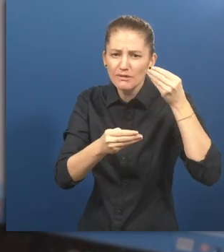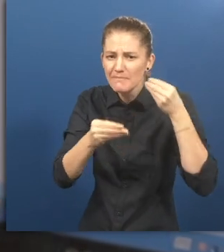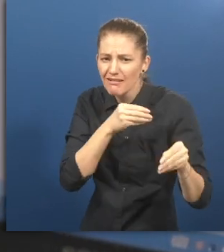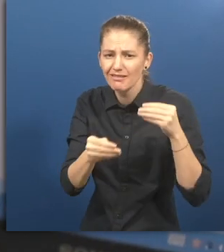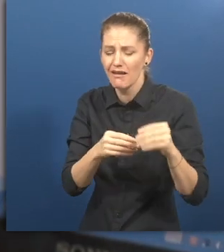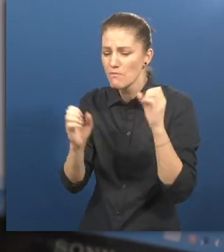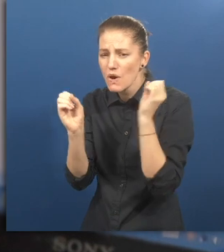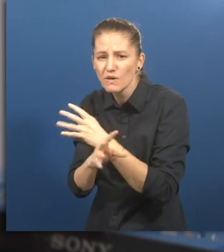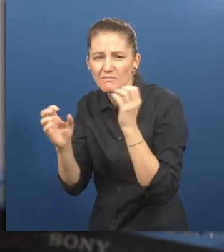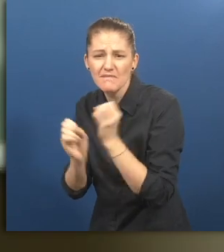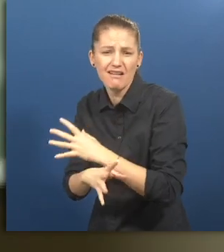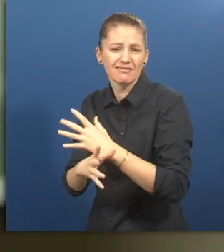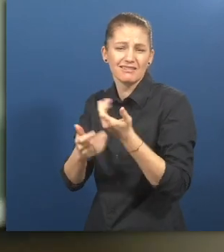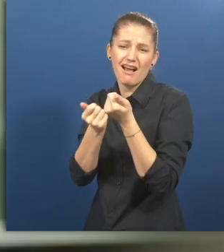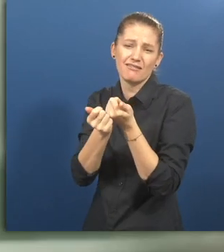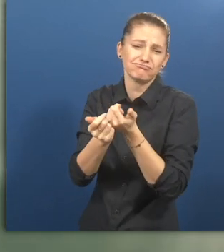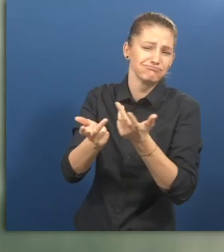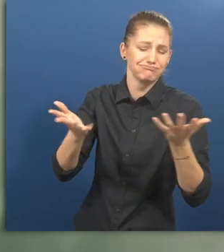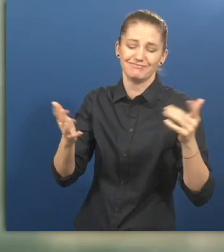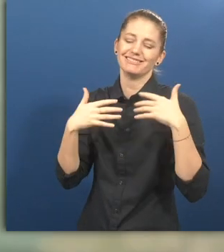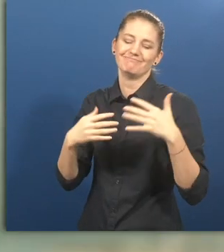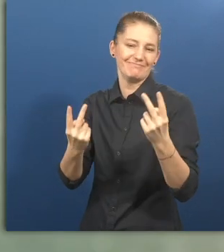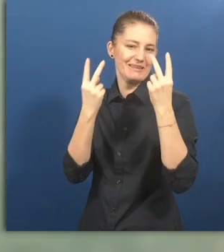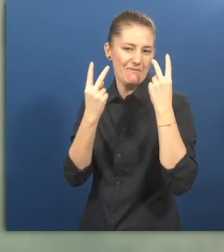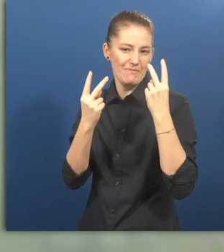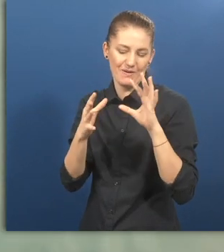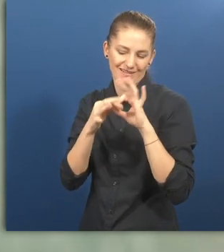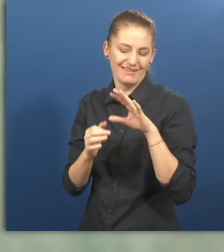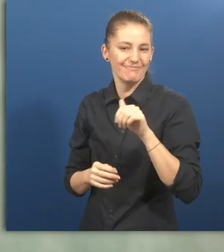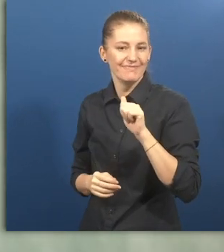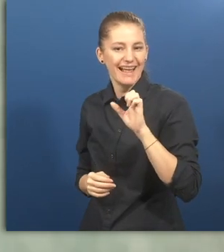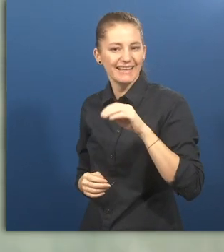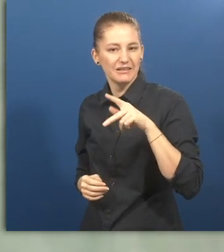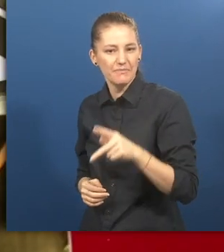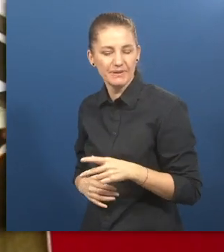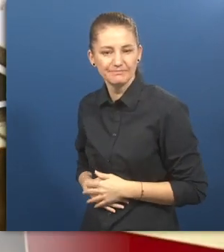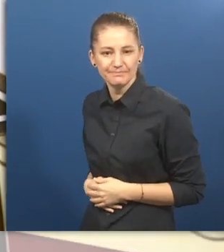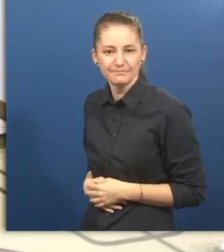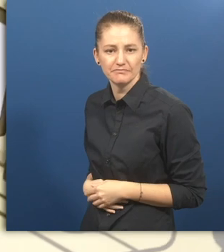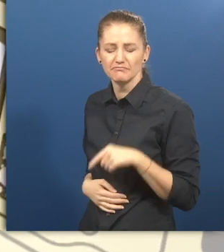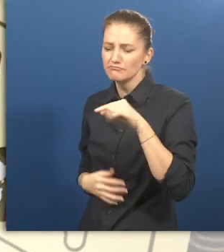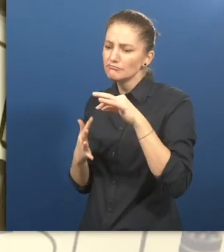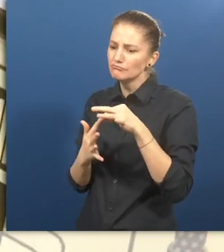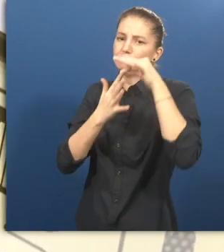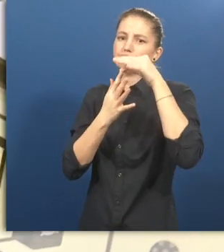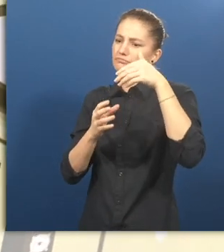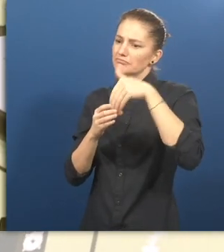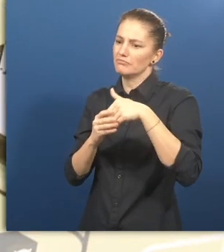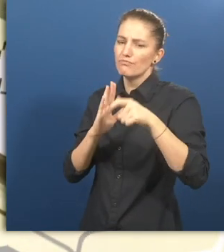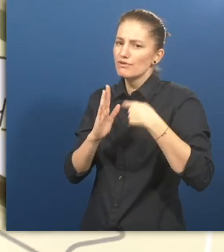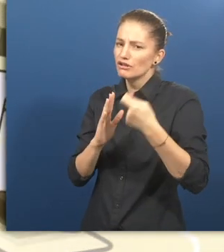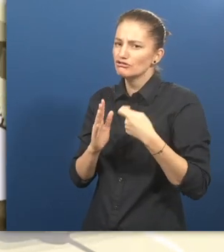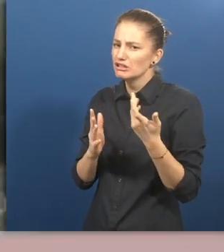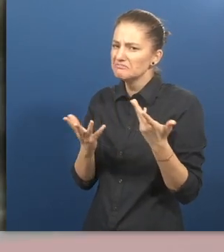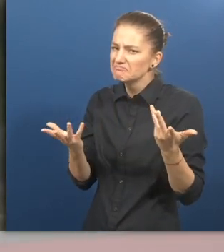multimedia workstations, parent life projects are the essential elements of AEMP. What is unique and innovative